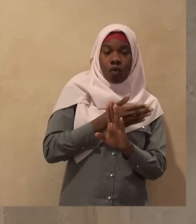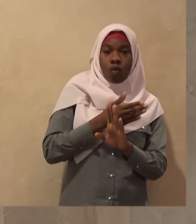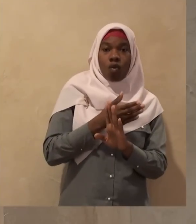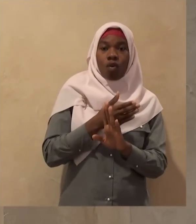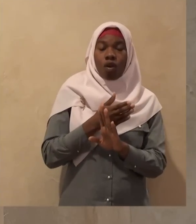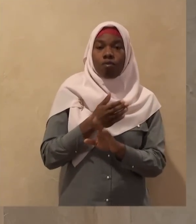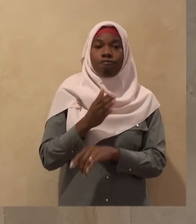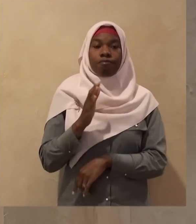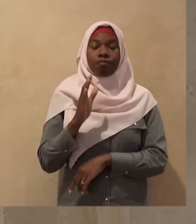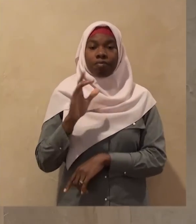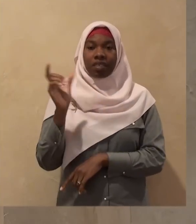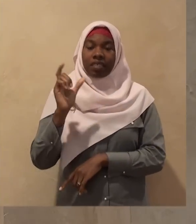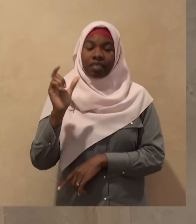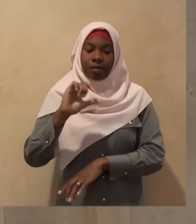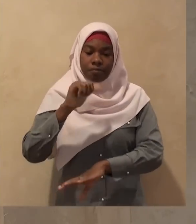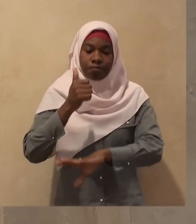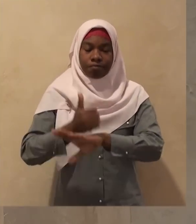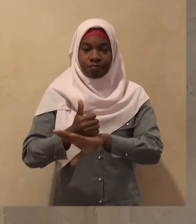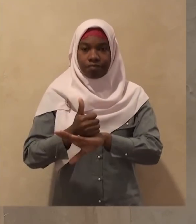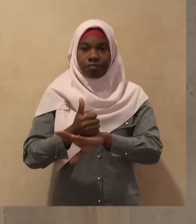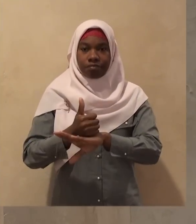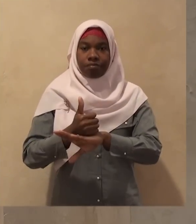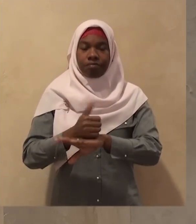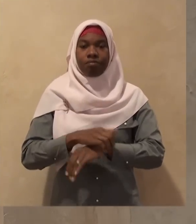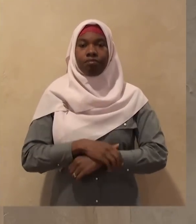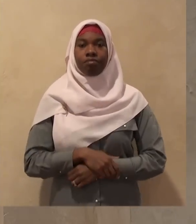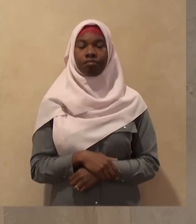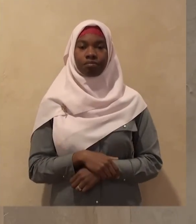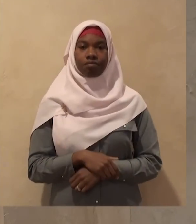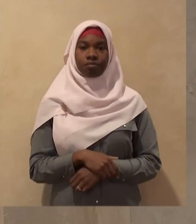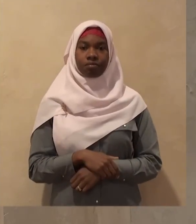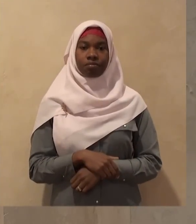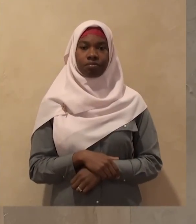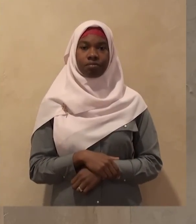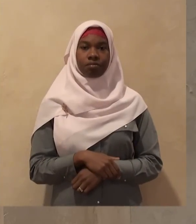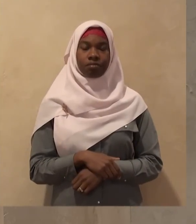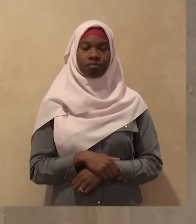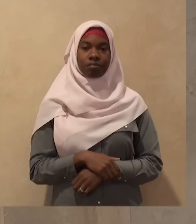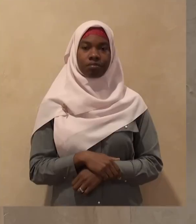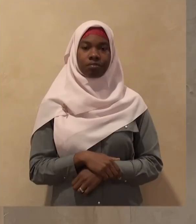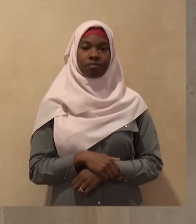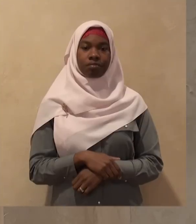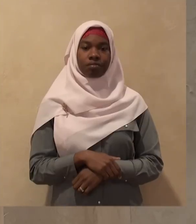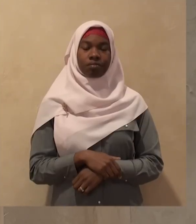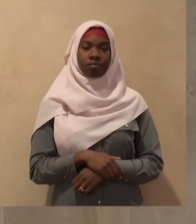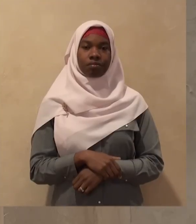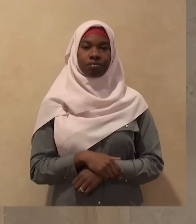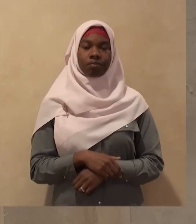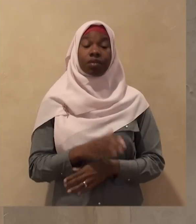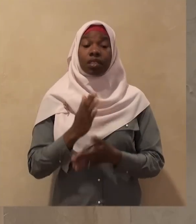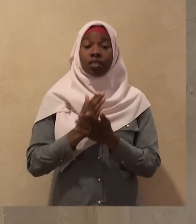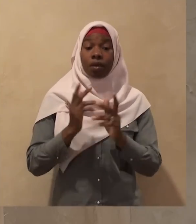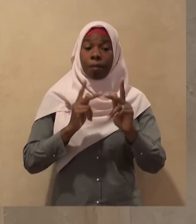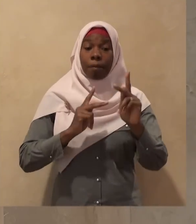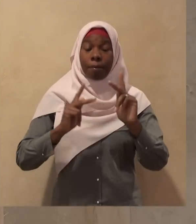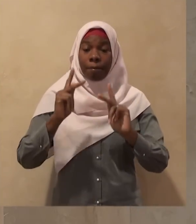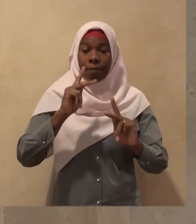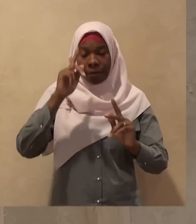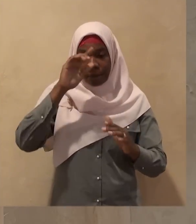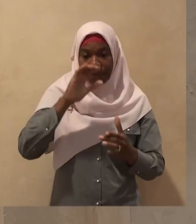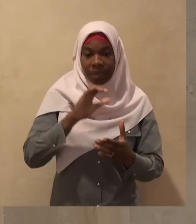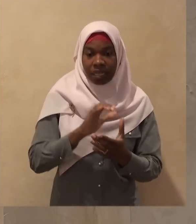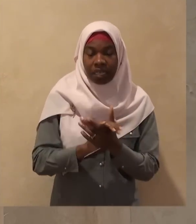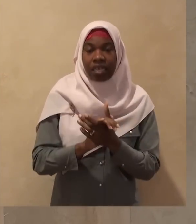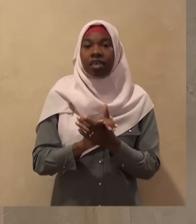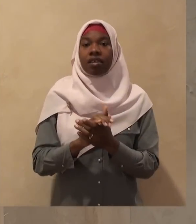some people believe that performing umrah going for umrah during the month of rajab is sunnah is more